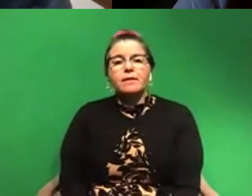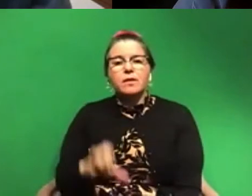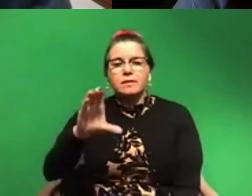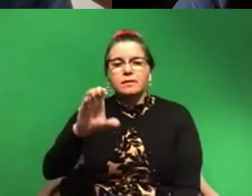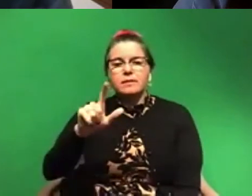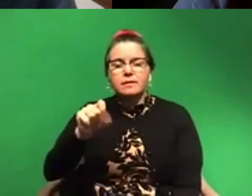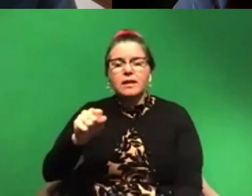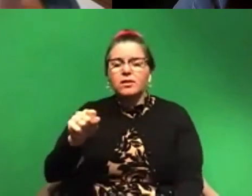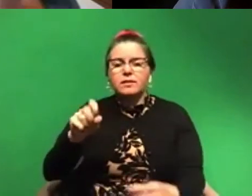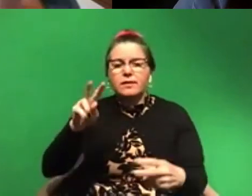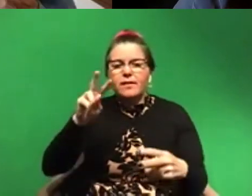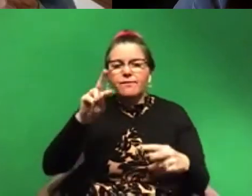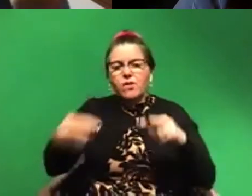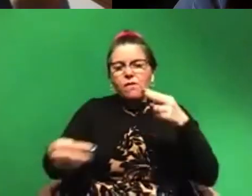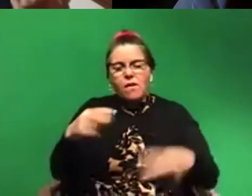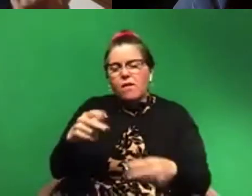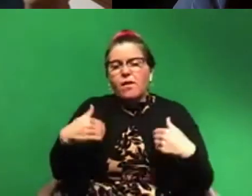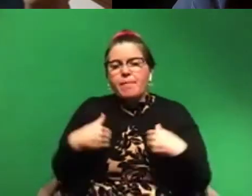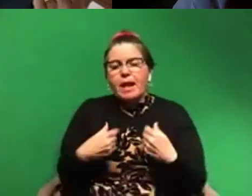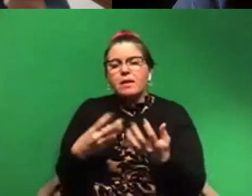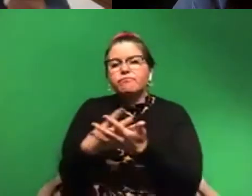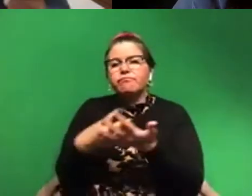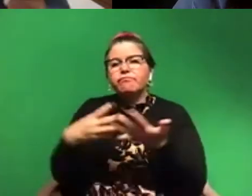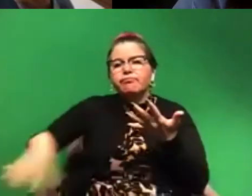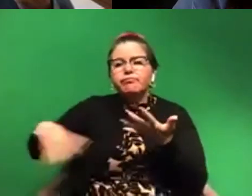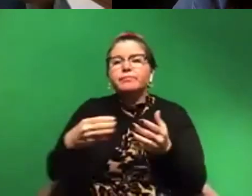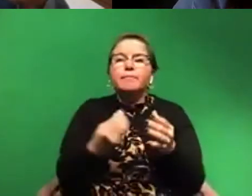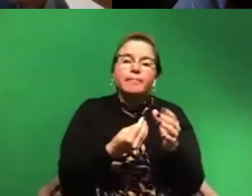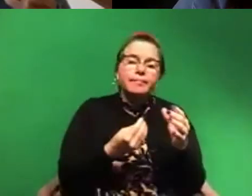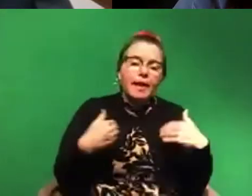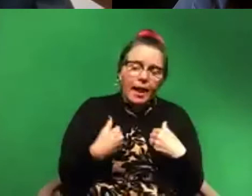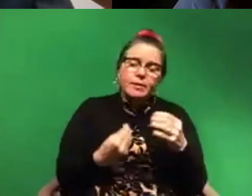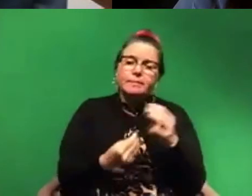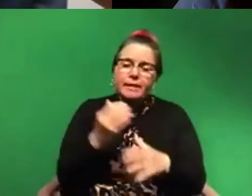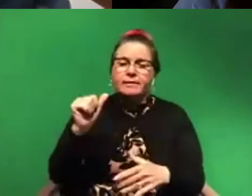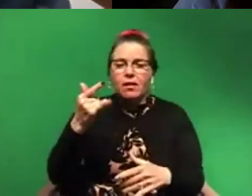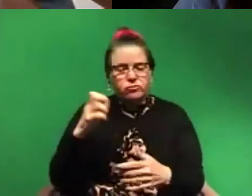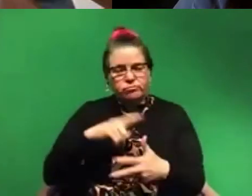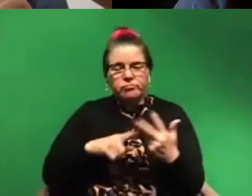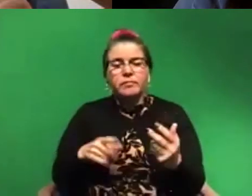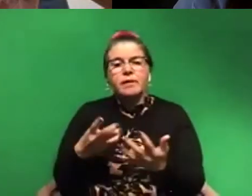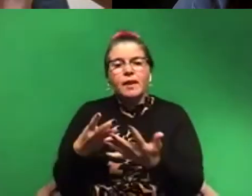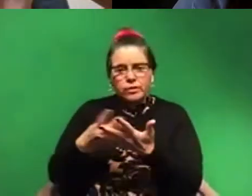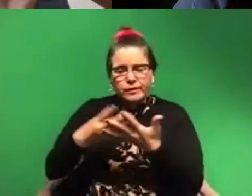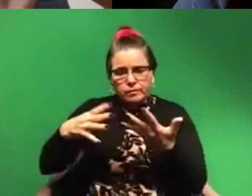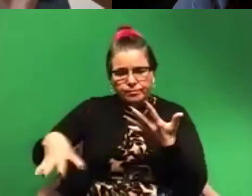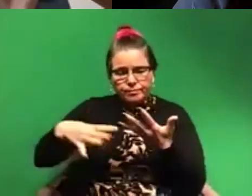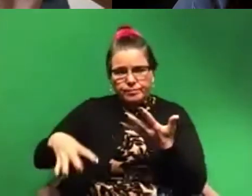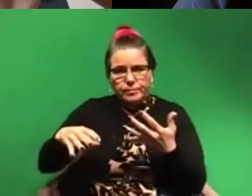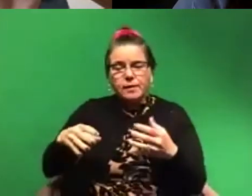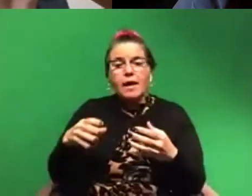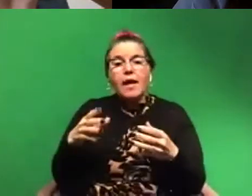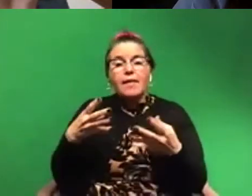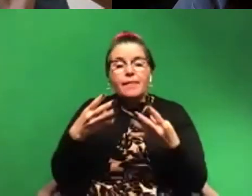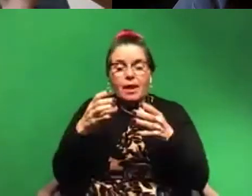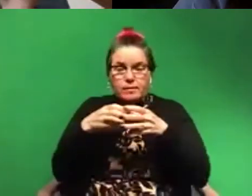animals that we mostly filter out, of animals and plants and algae, um, that we filter out on filters. Then we have essentially the concentrate from